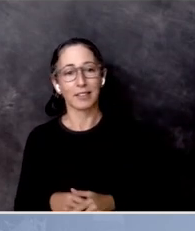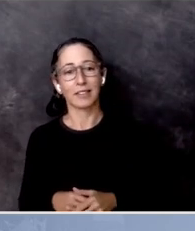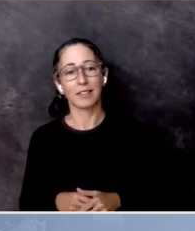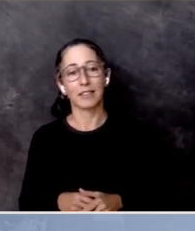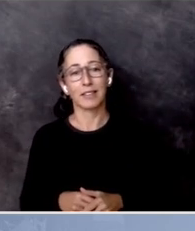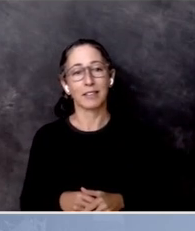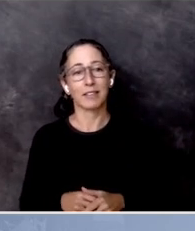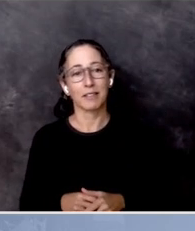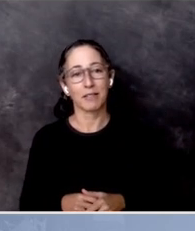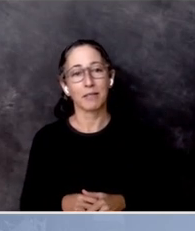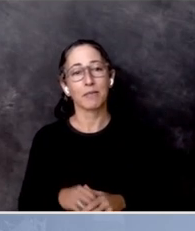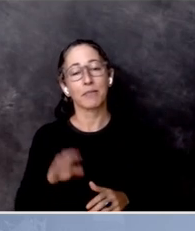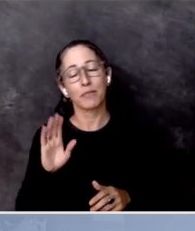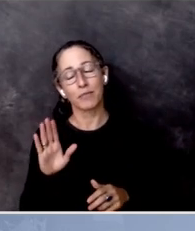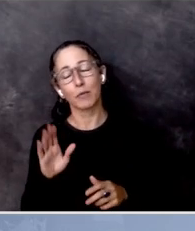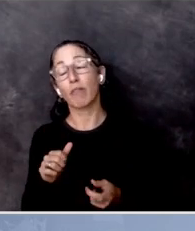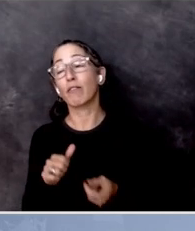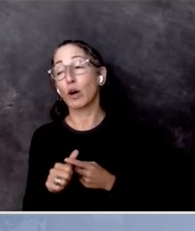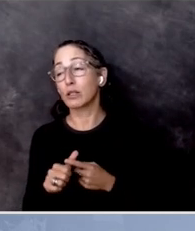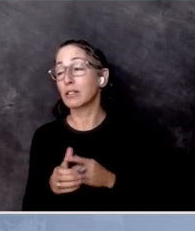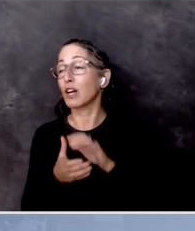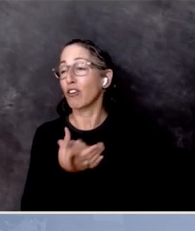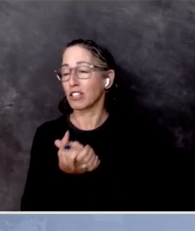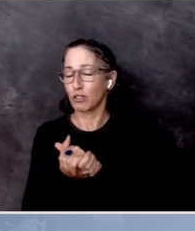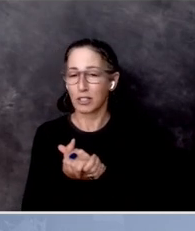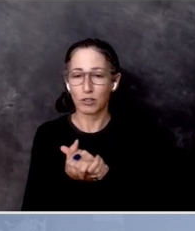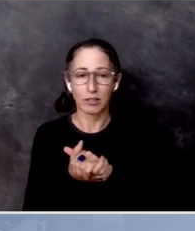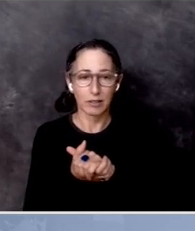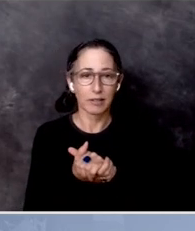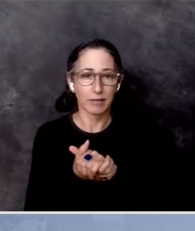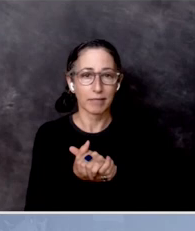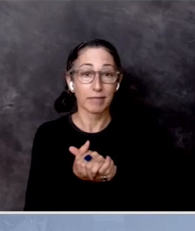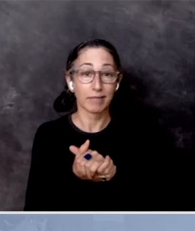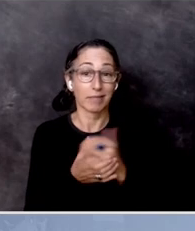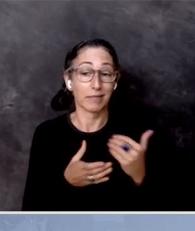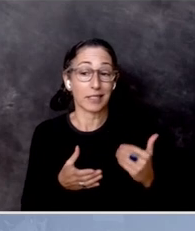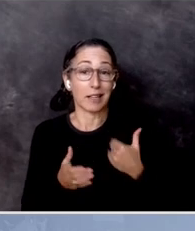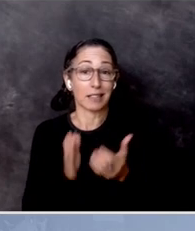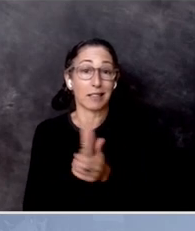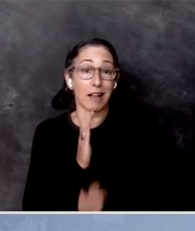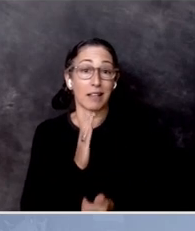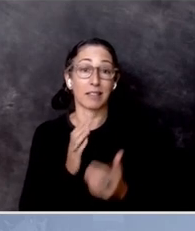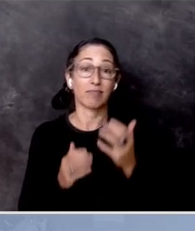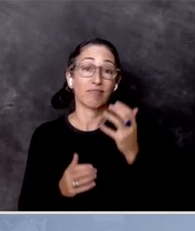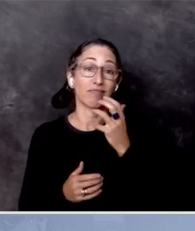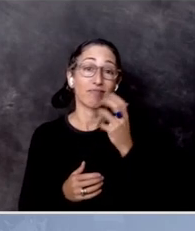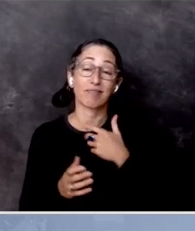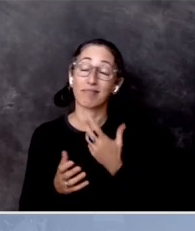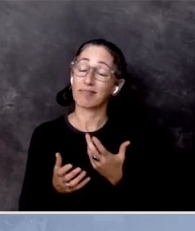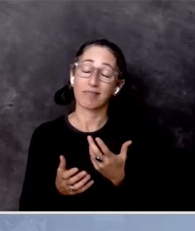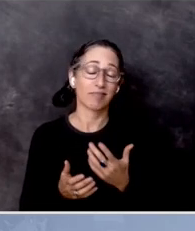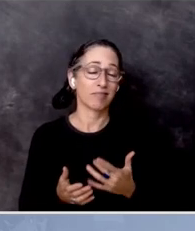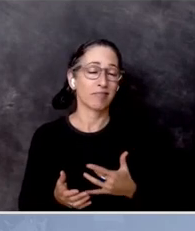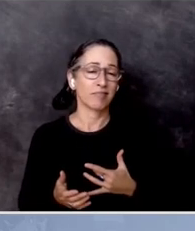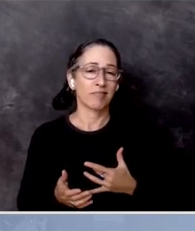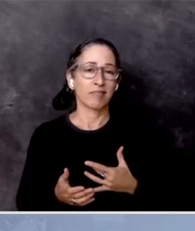Listen, first of all, I want to congratulate you because seeing young talent, right, I think is what always gives me hope.